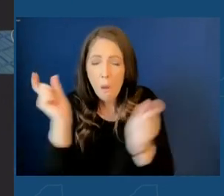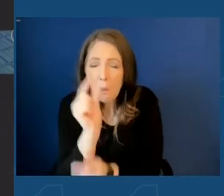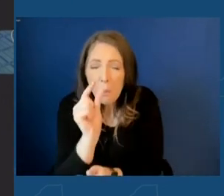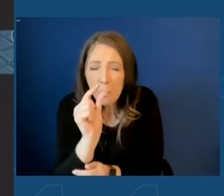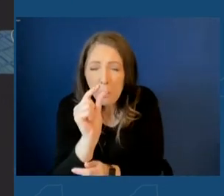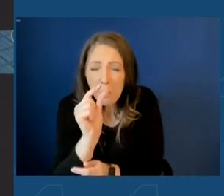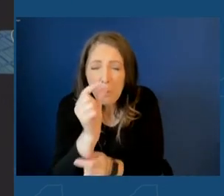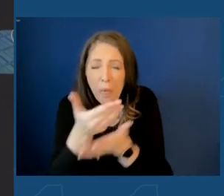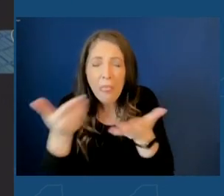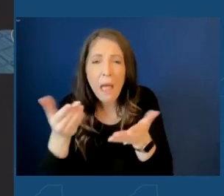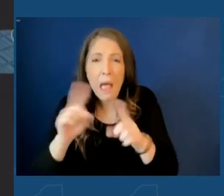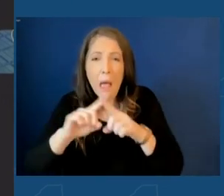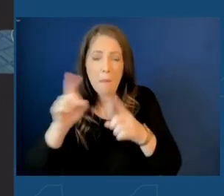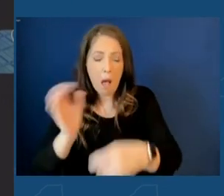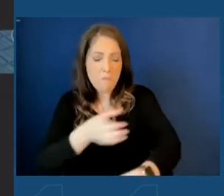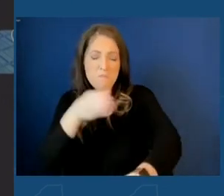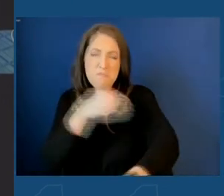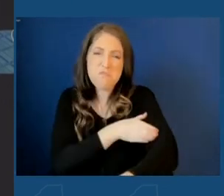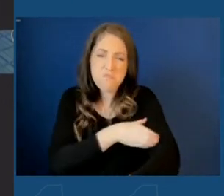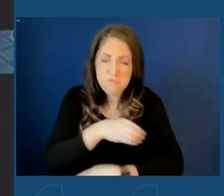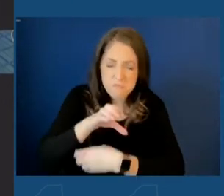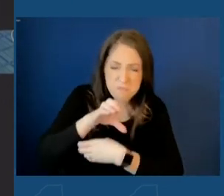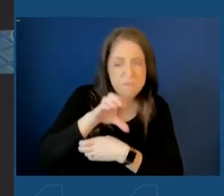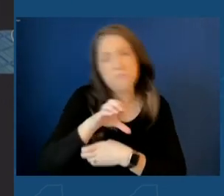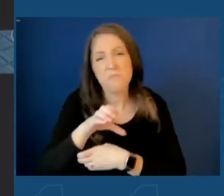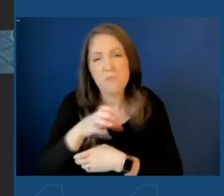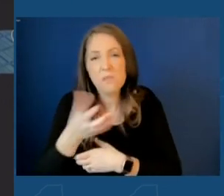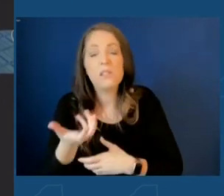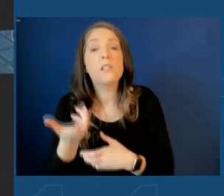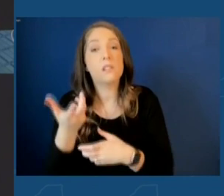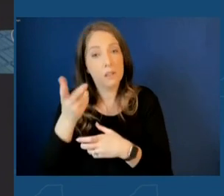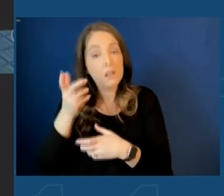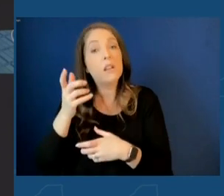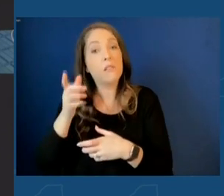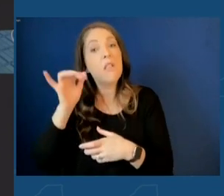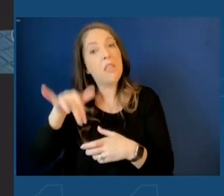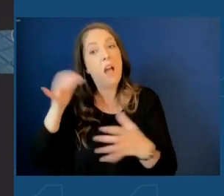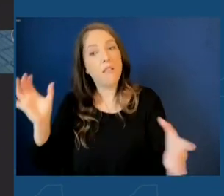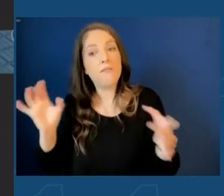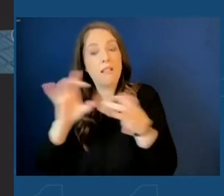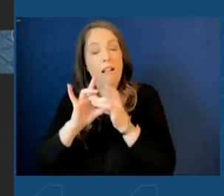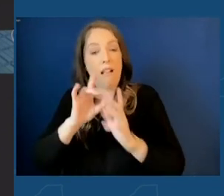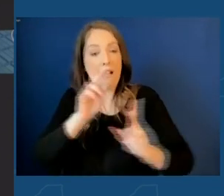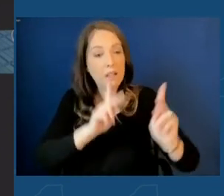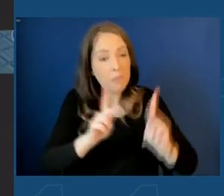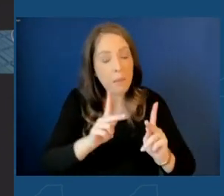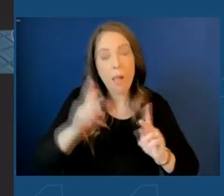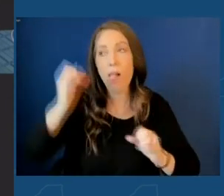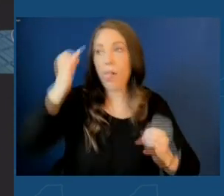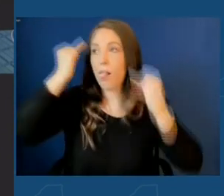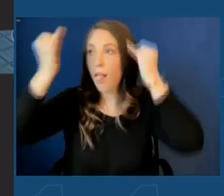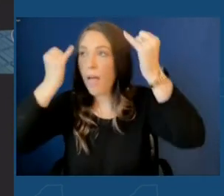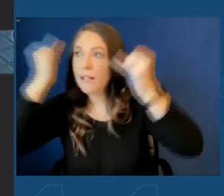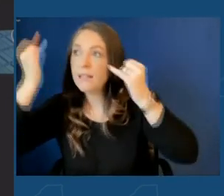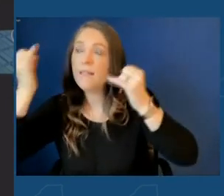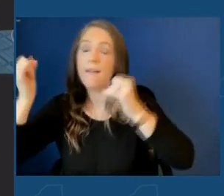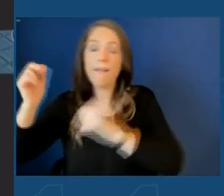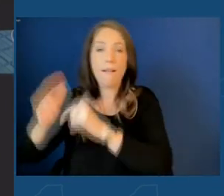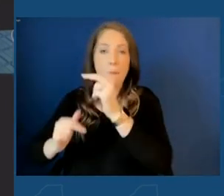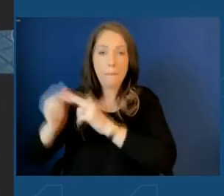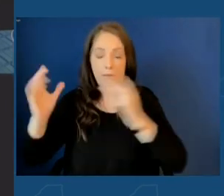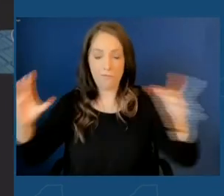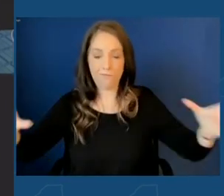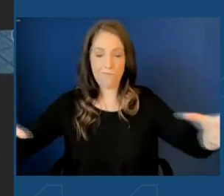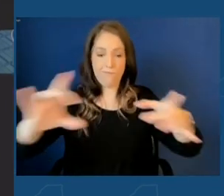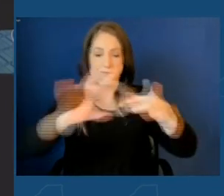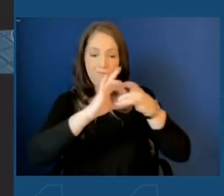many of the vital products of modern life and one that connects people, ideas, and institutions across the globe.